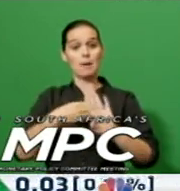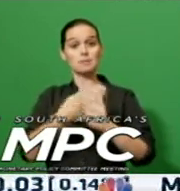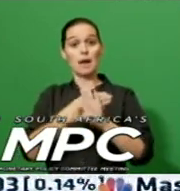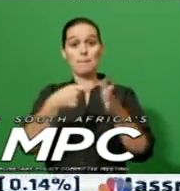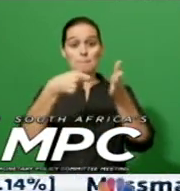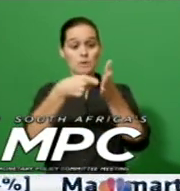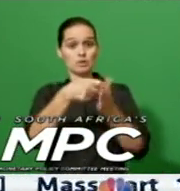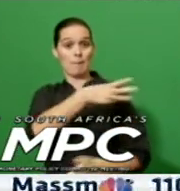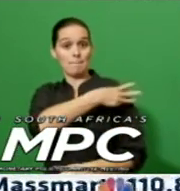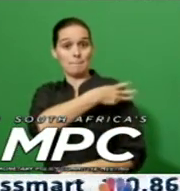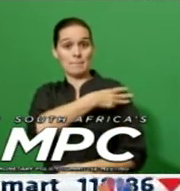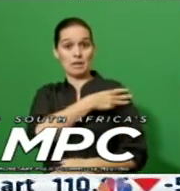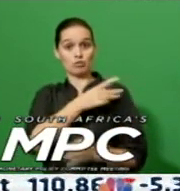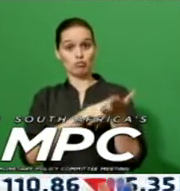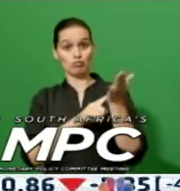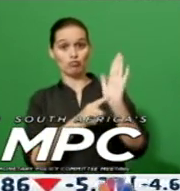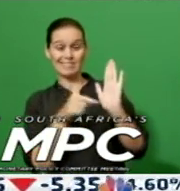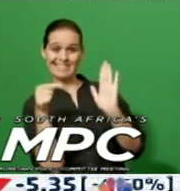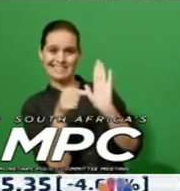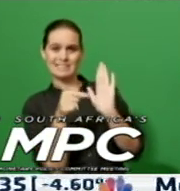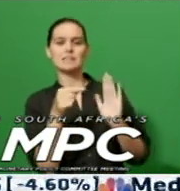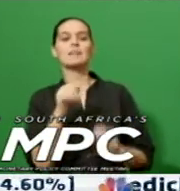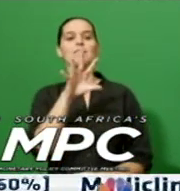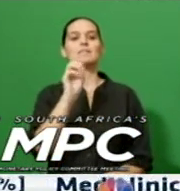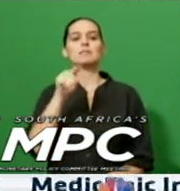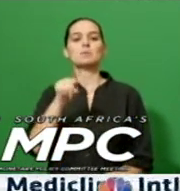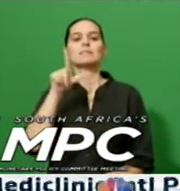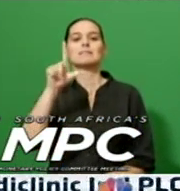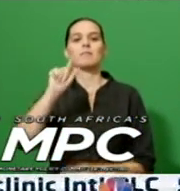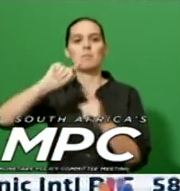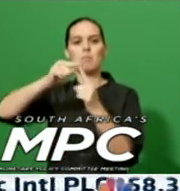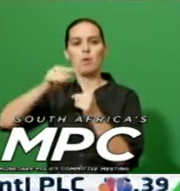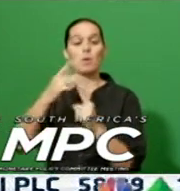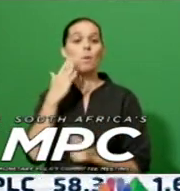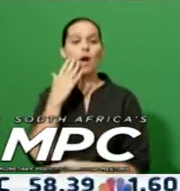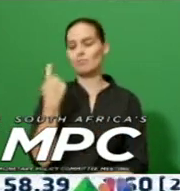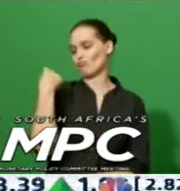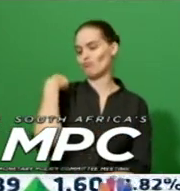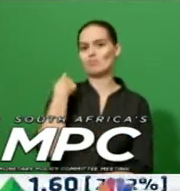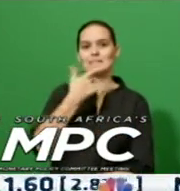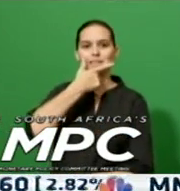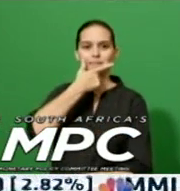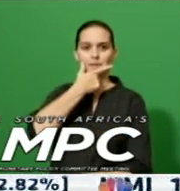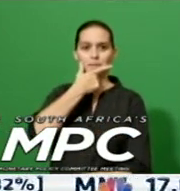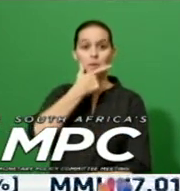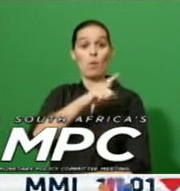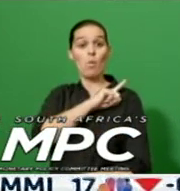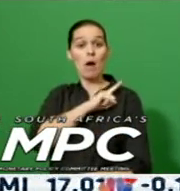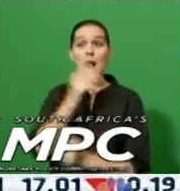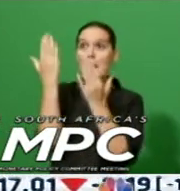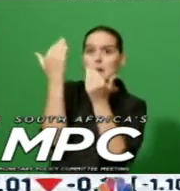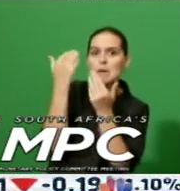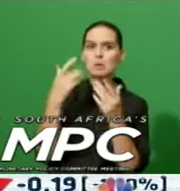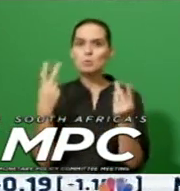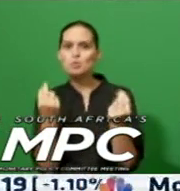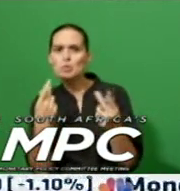index reached 50.7% index points in December, driven by improved expectations about new sales